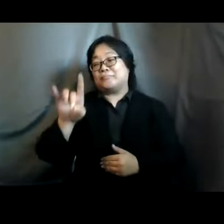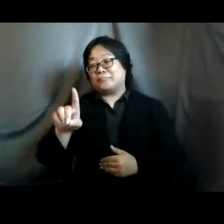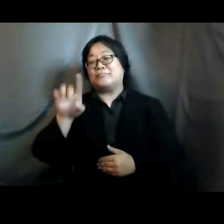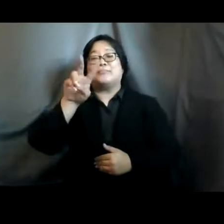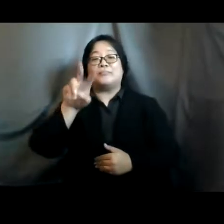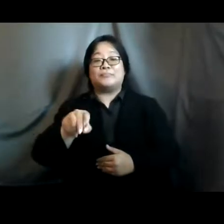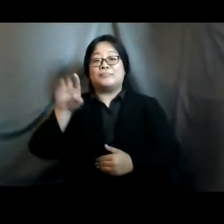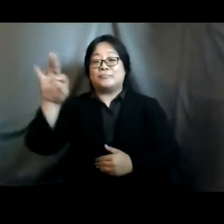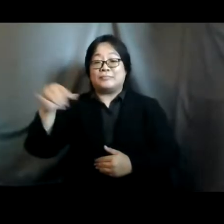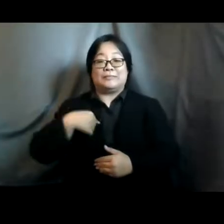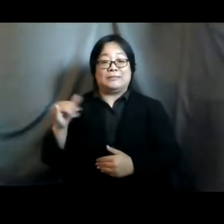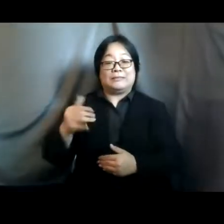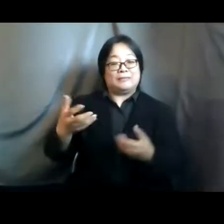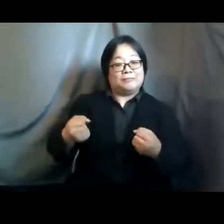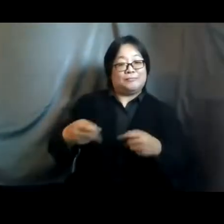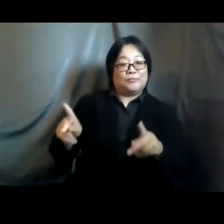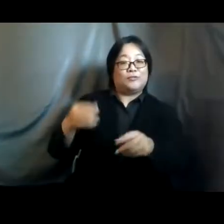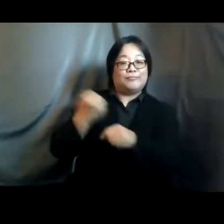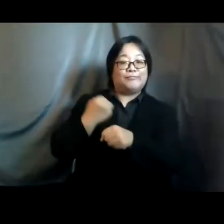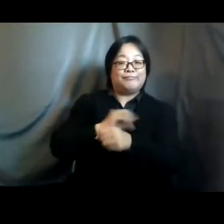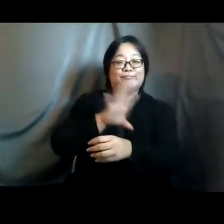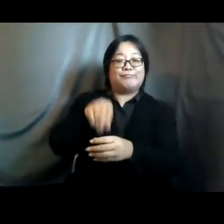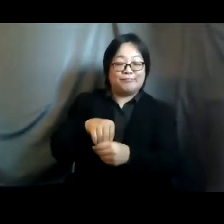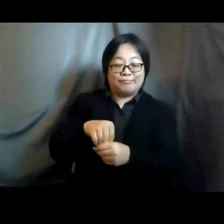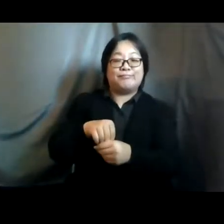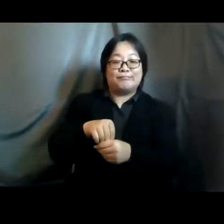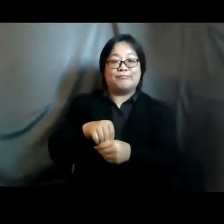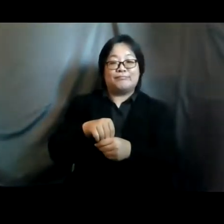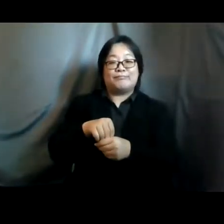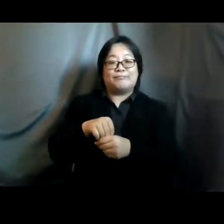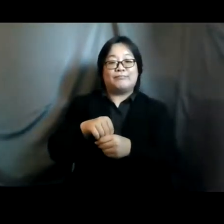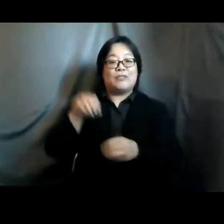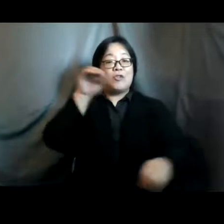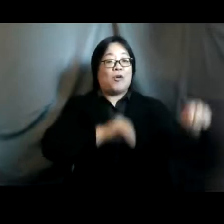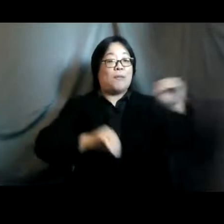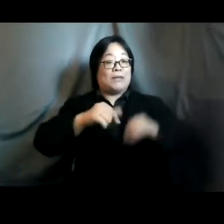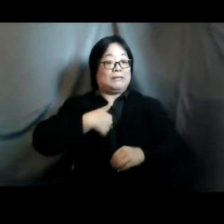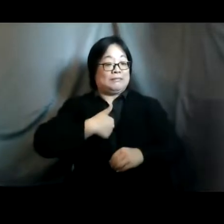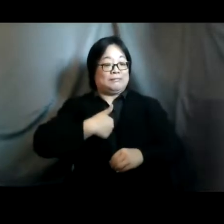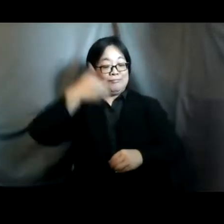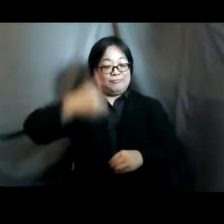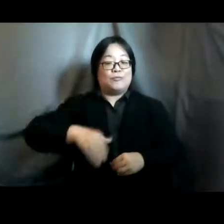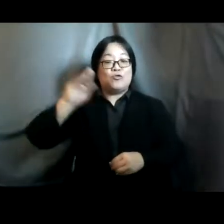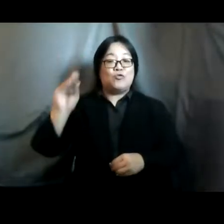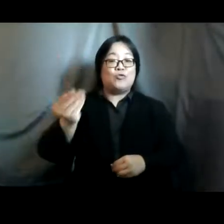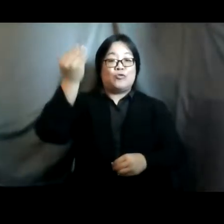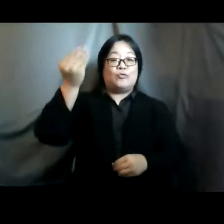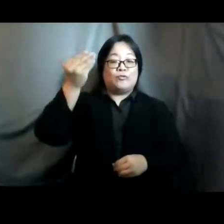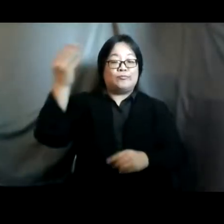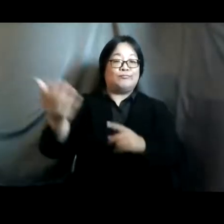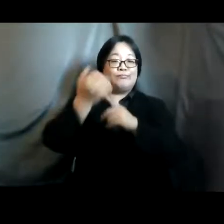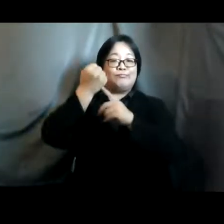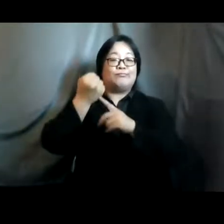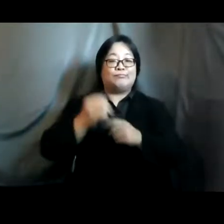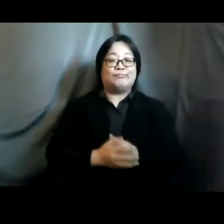an opportunity to work and closely um see observe myself as a youth champion in the district where i